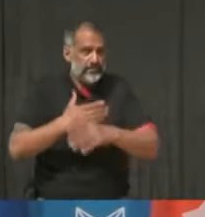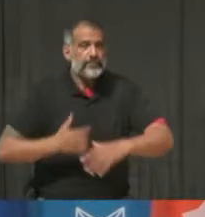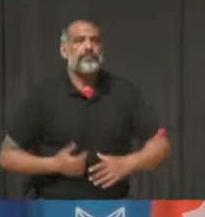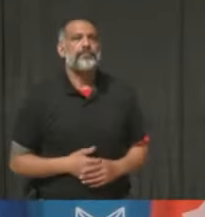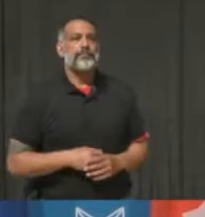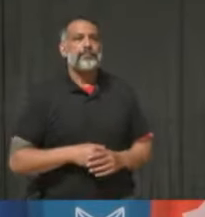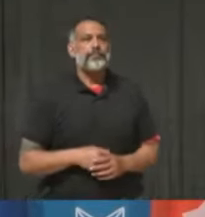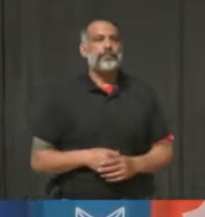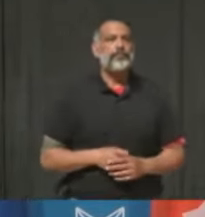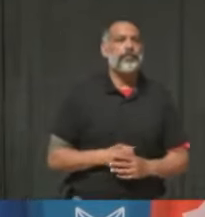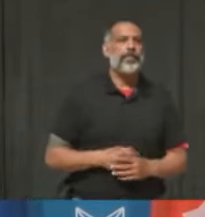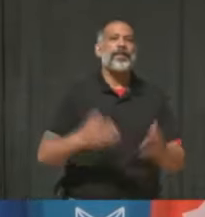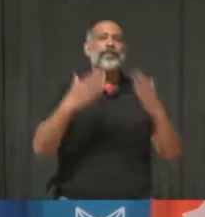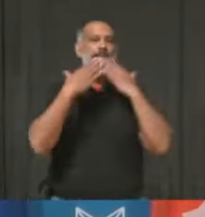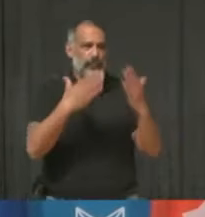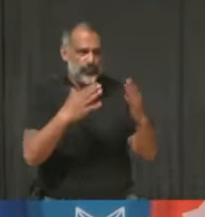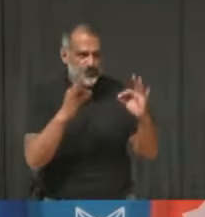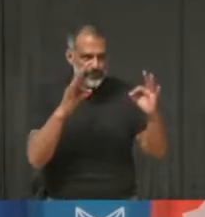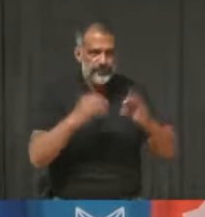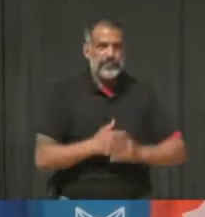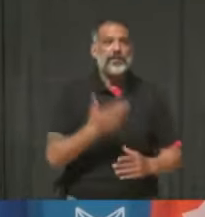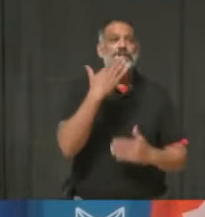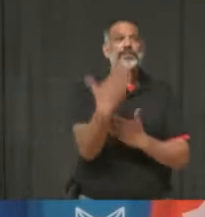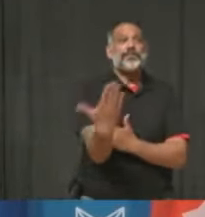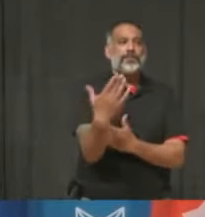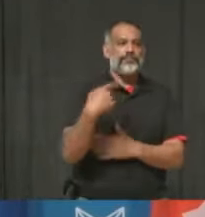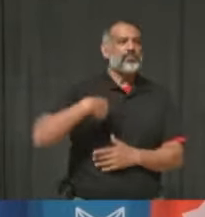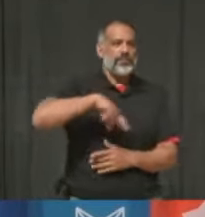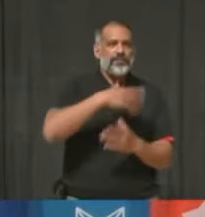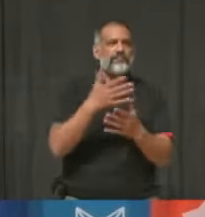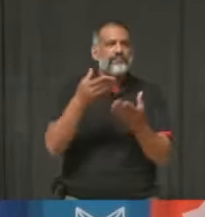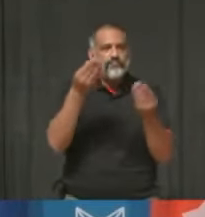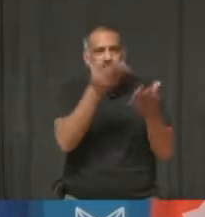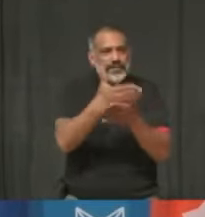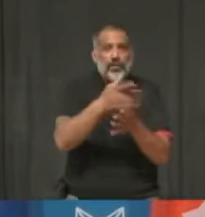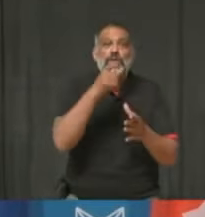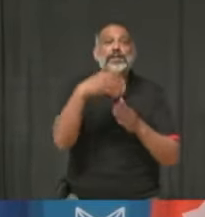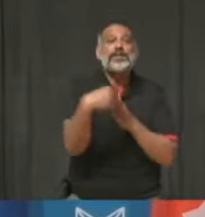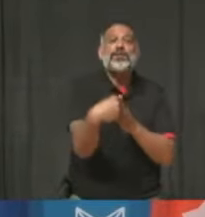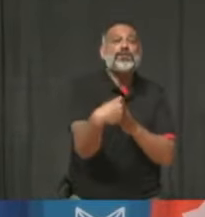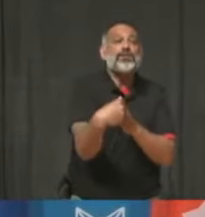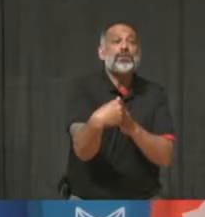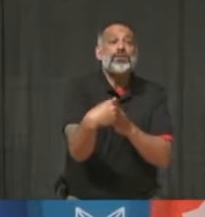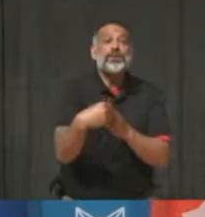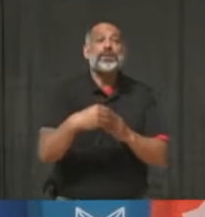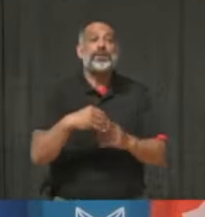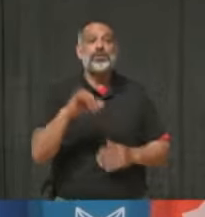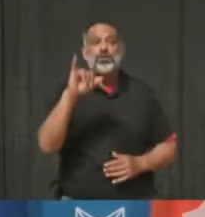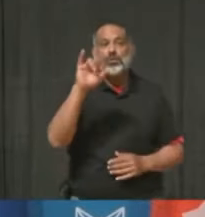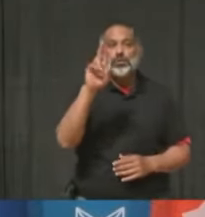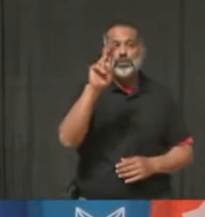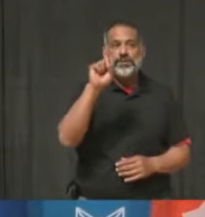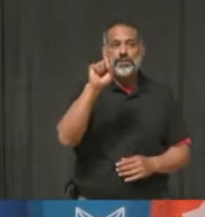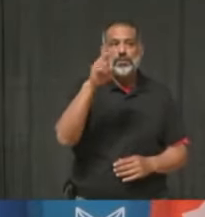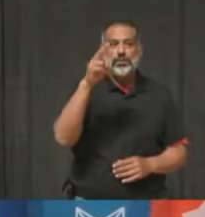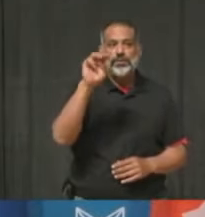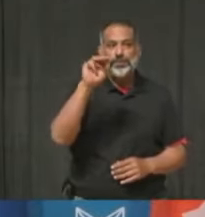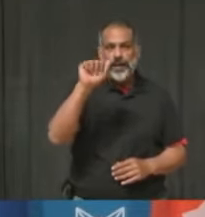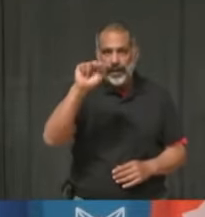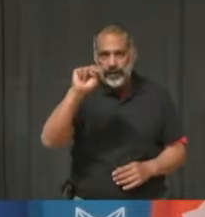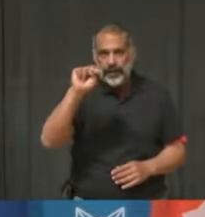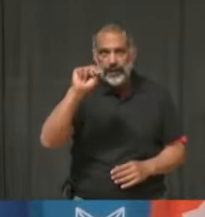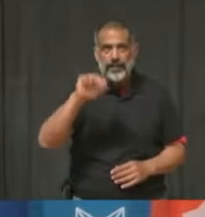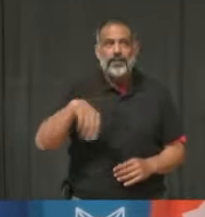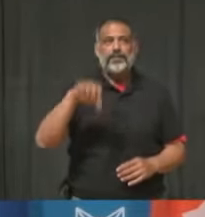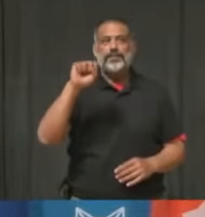you know, a lot of our strategy going forward will be led by Uzma Shakir, who comes to us from the City of Toronto and enjoyed seven years working directly for the